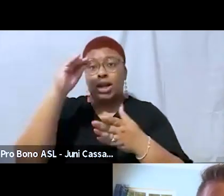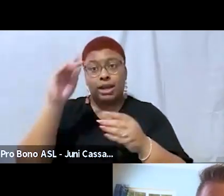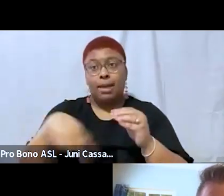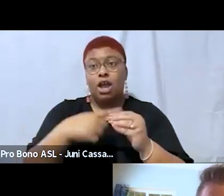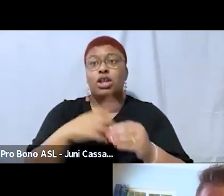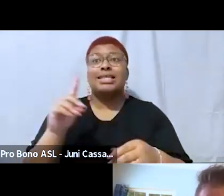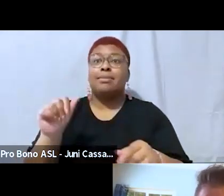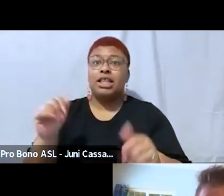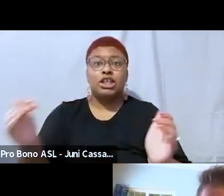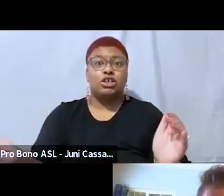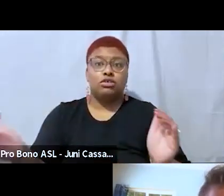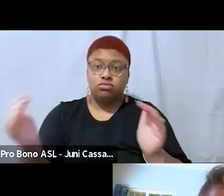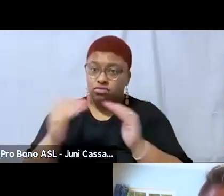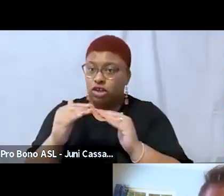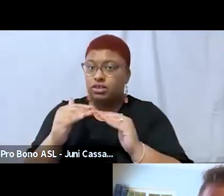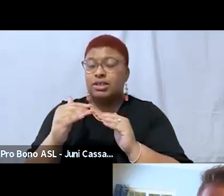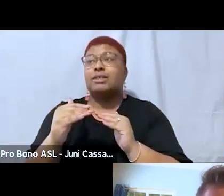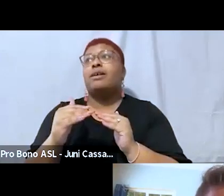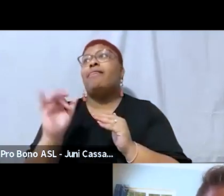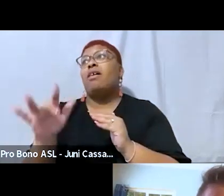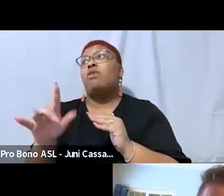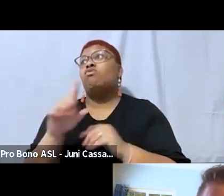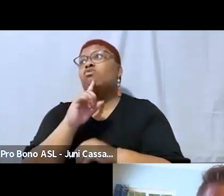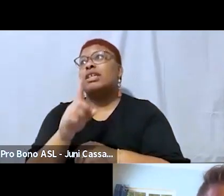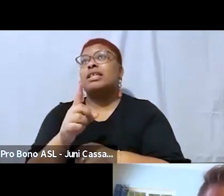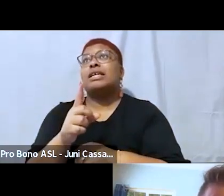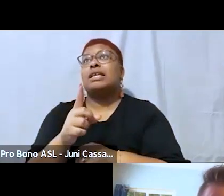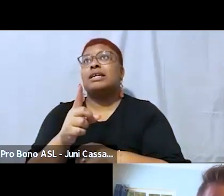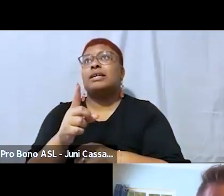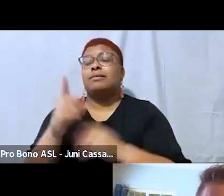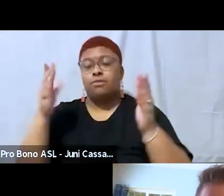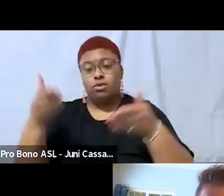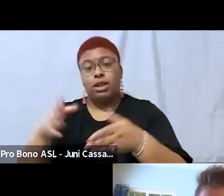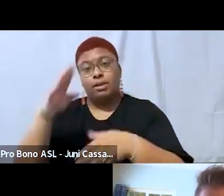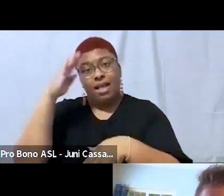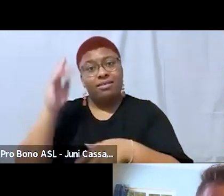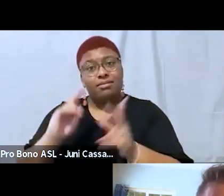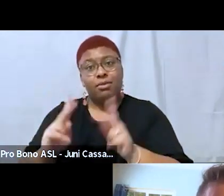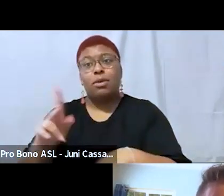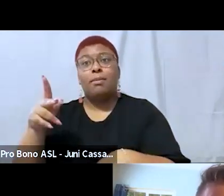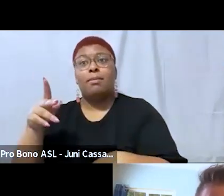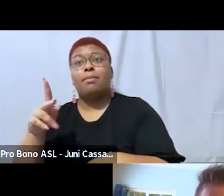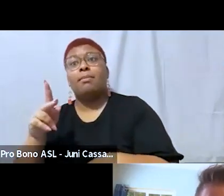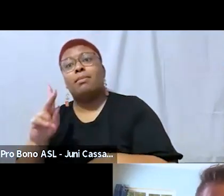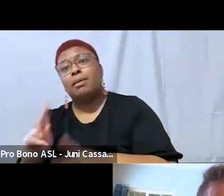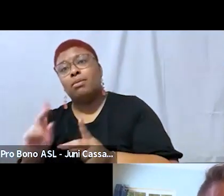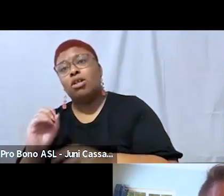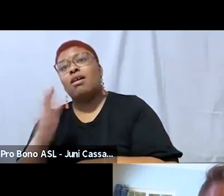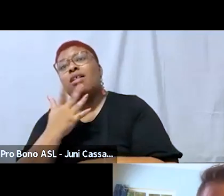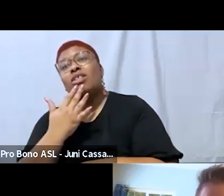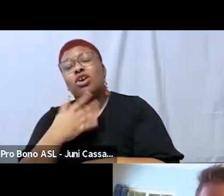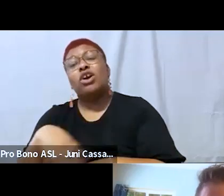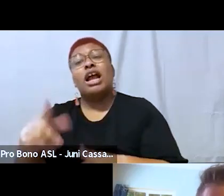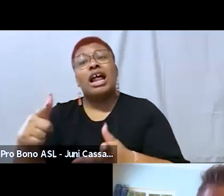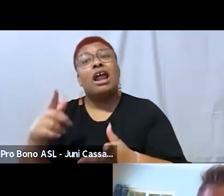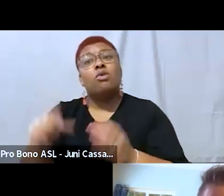which really centers um black folks and folks of color around disability and ableism and the ways